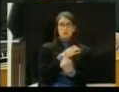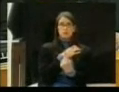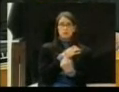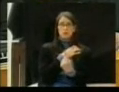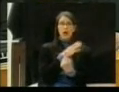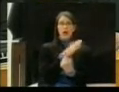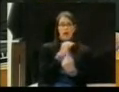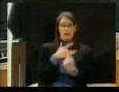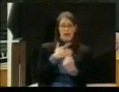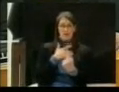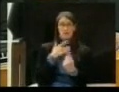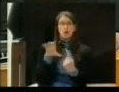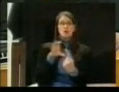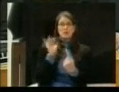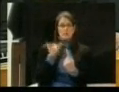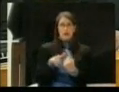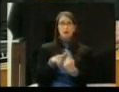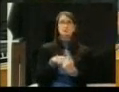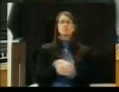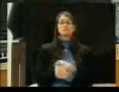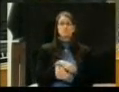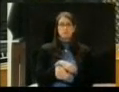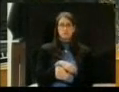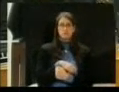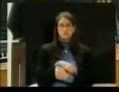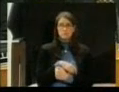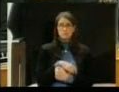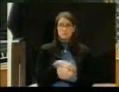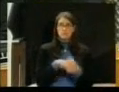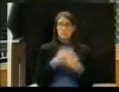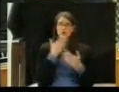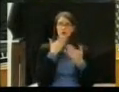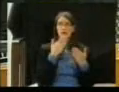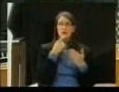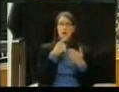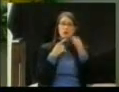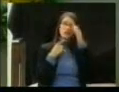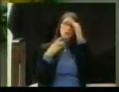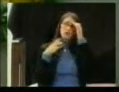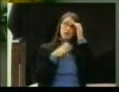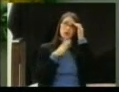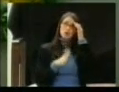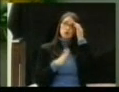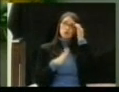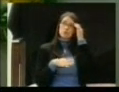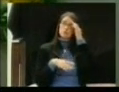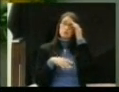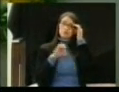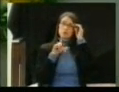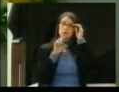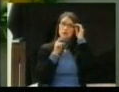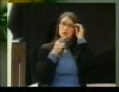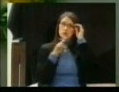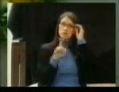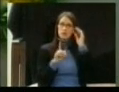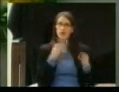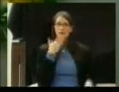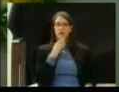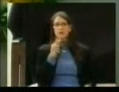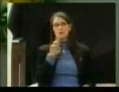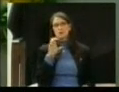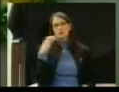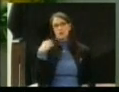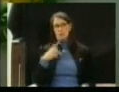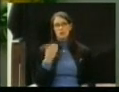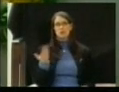Thank you, Commissioner. Commissioner, will you hold it? Thank you, Mr. Chairman. Once again, I'd just like to disclose I do work for the Knox County Trustee's Office.